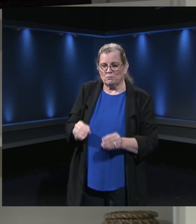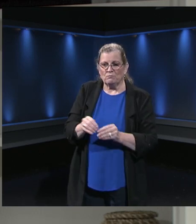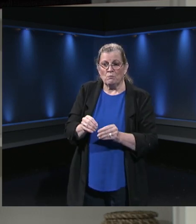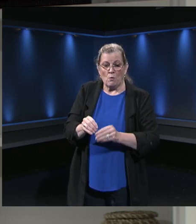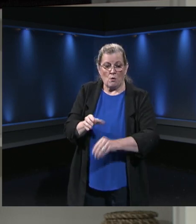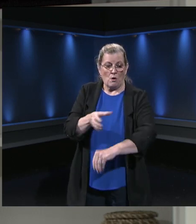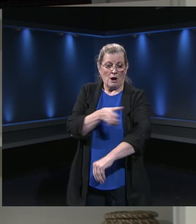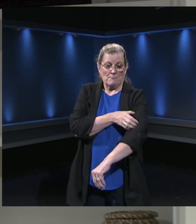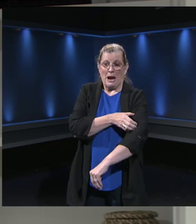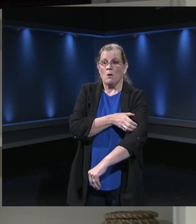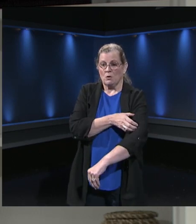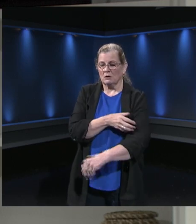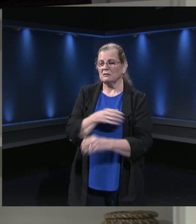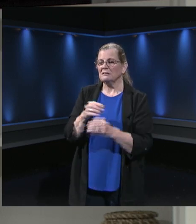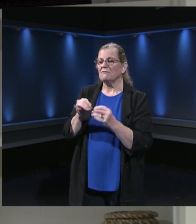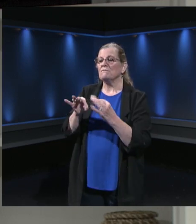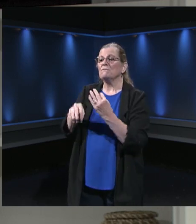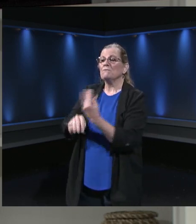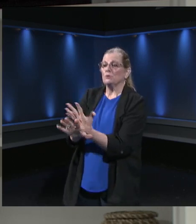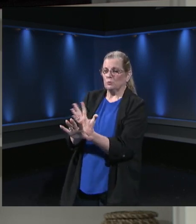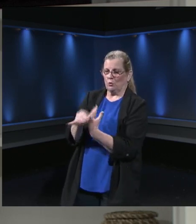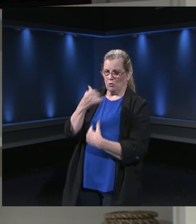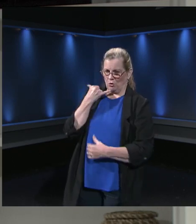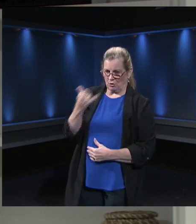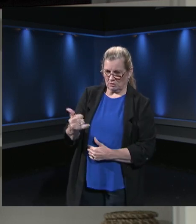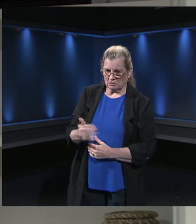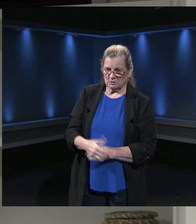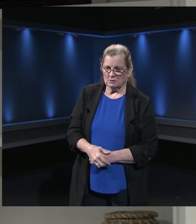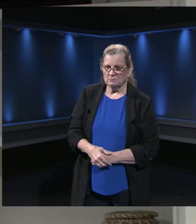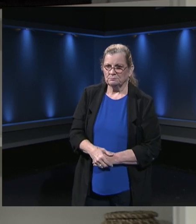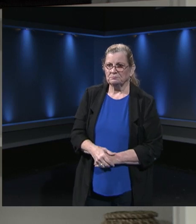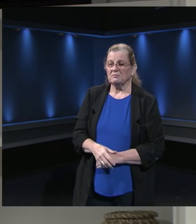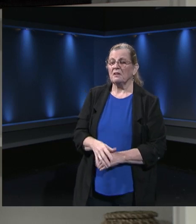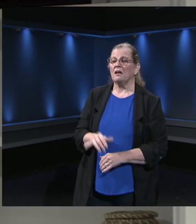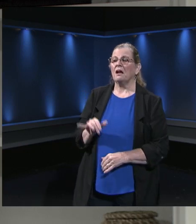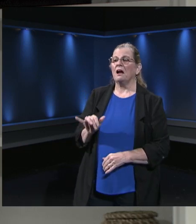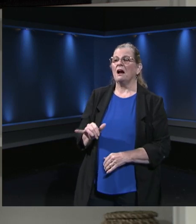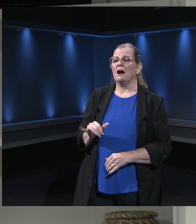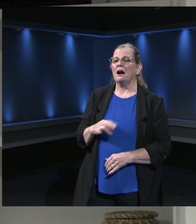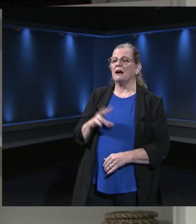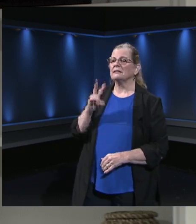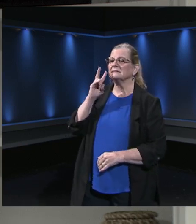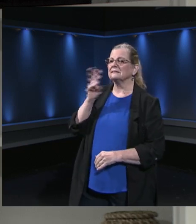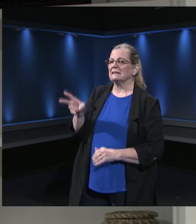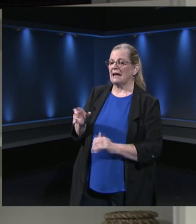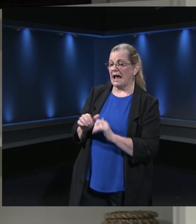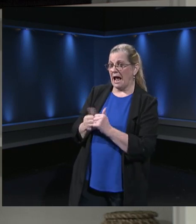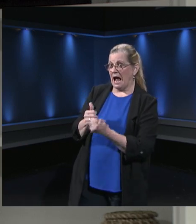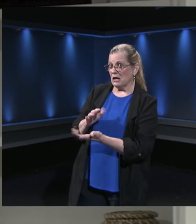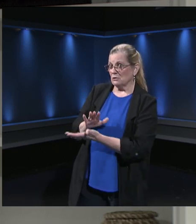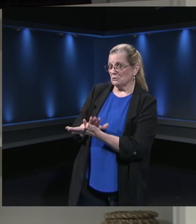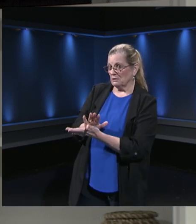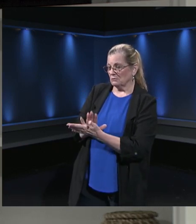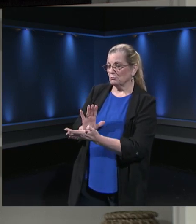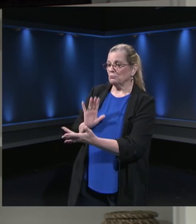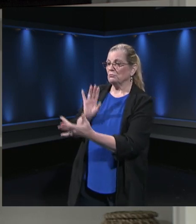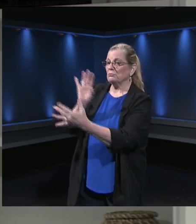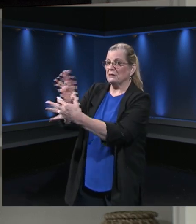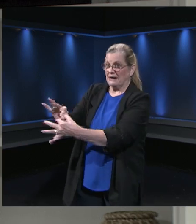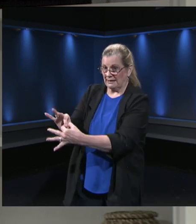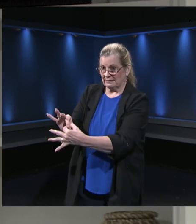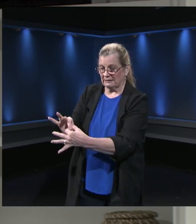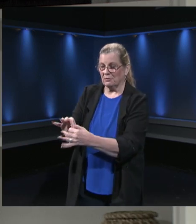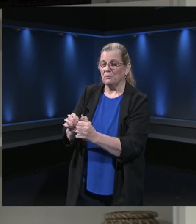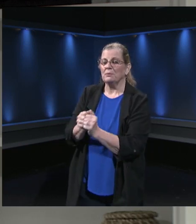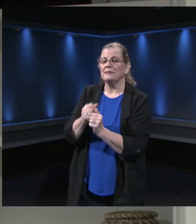connection. It really does tell me what our schools are really doing to make that connection with kids and how much our kids and our community